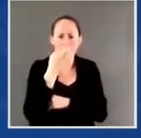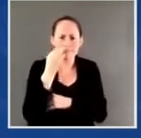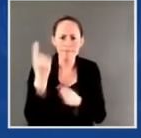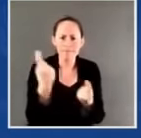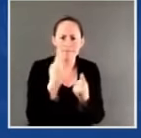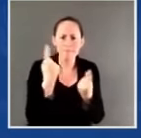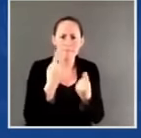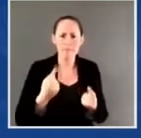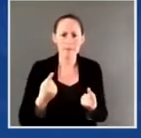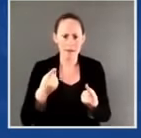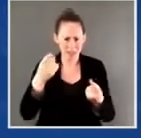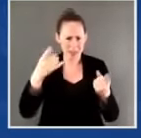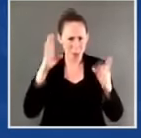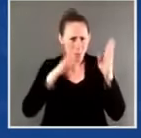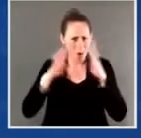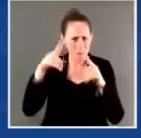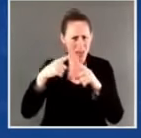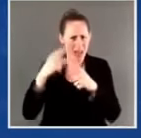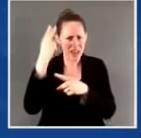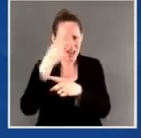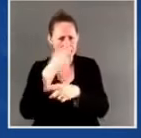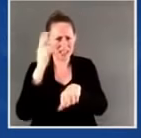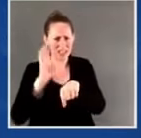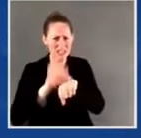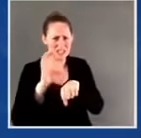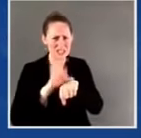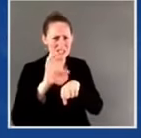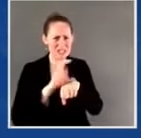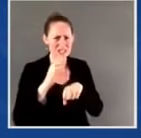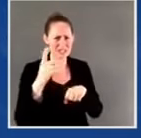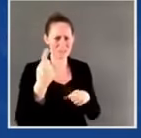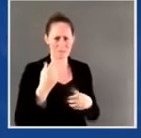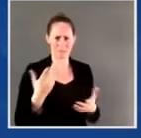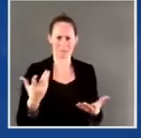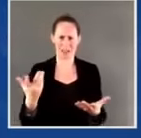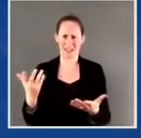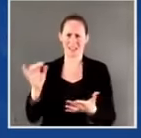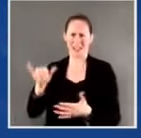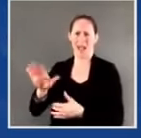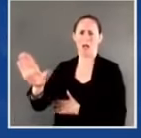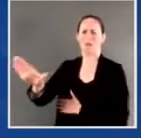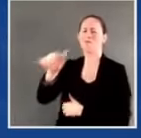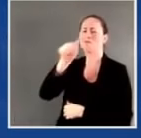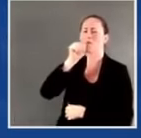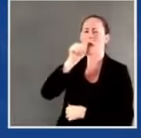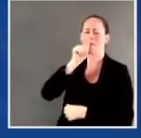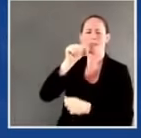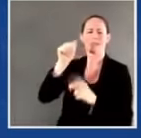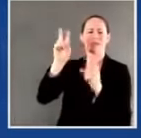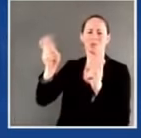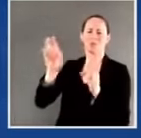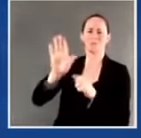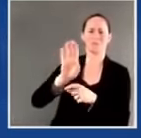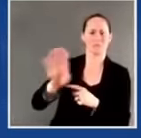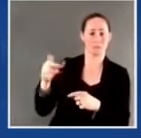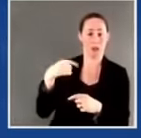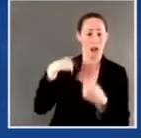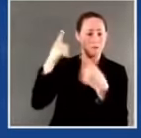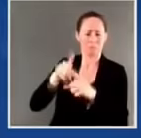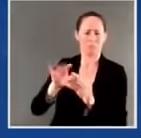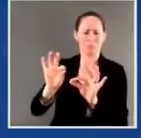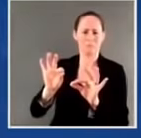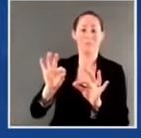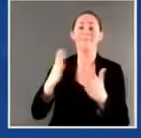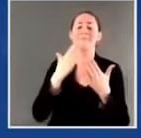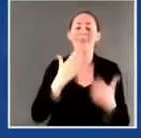how do you feel personally about that? That's a private matter, and I don't think that's going to happen. Thank you. So, what do you